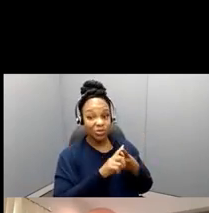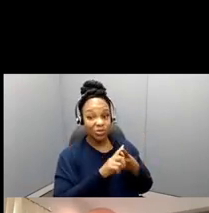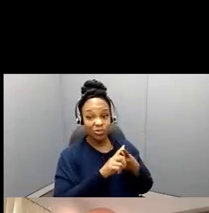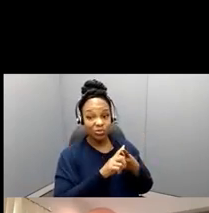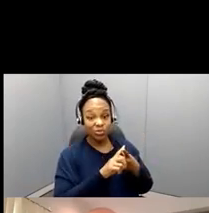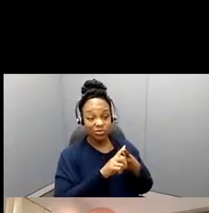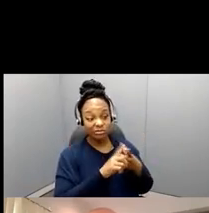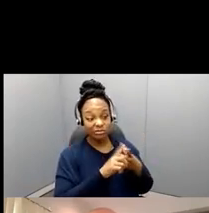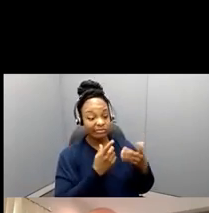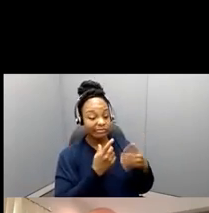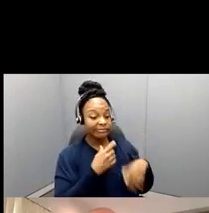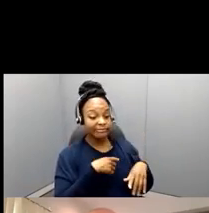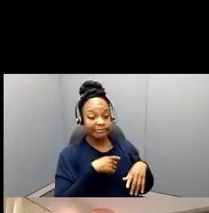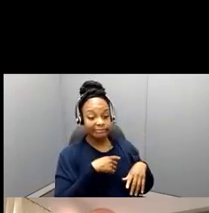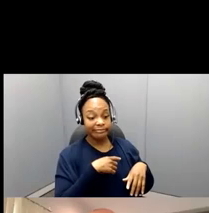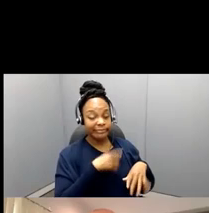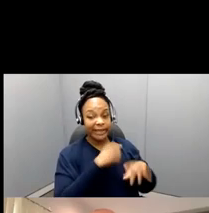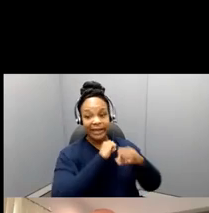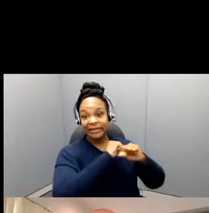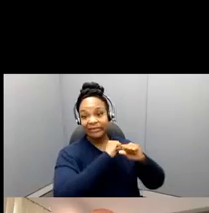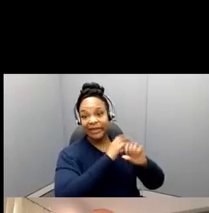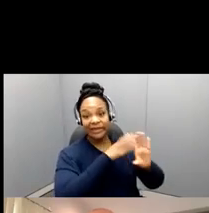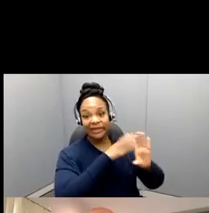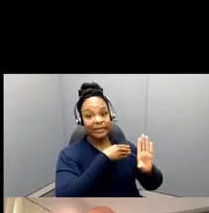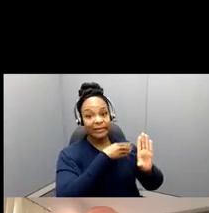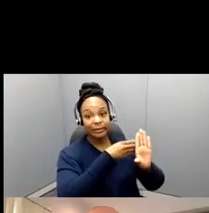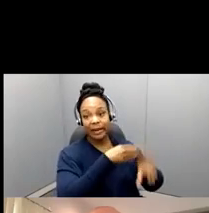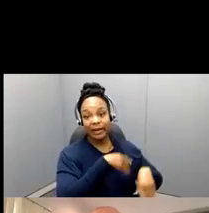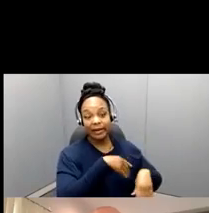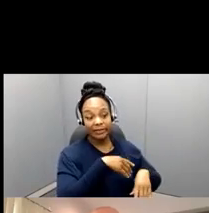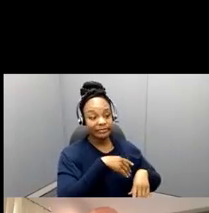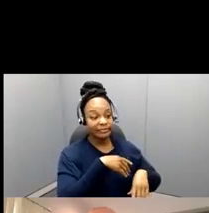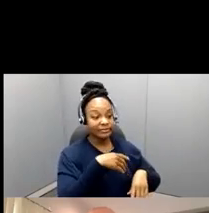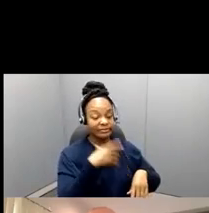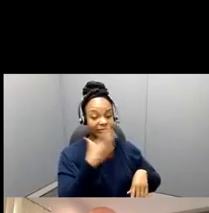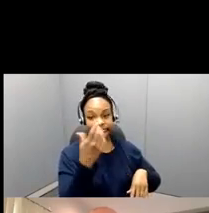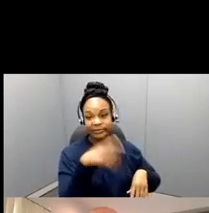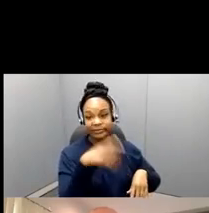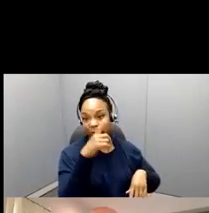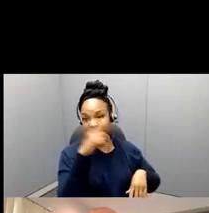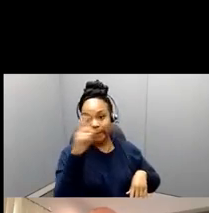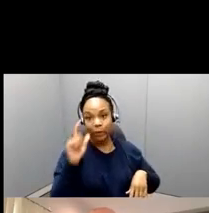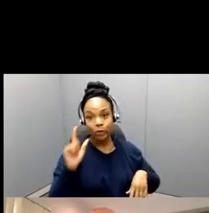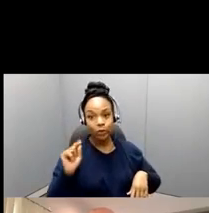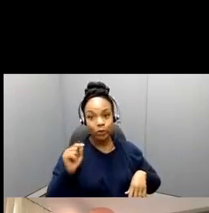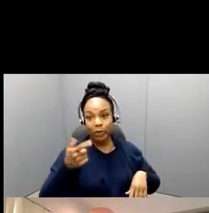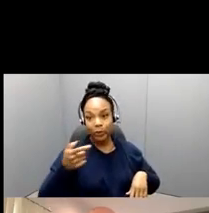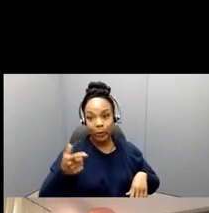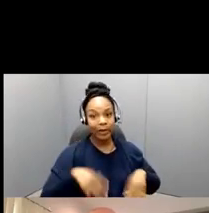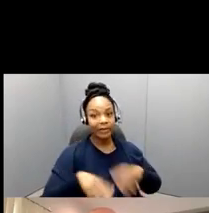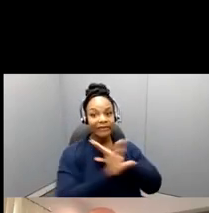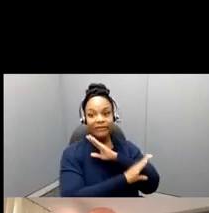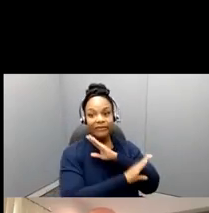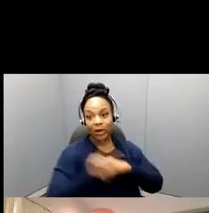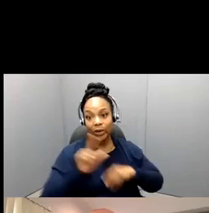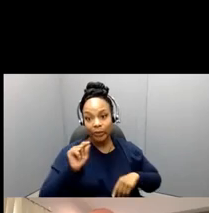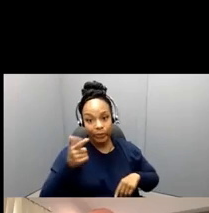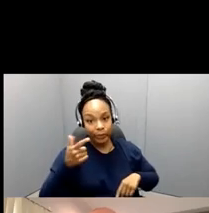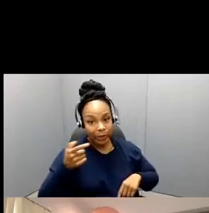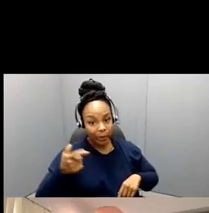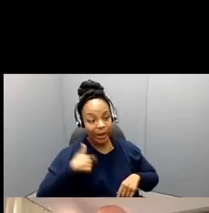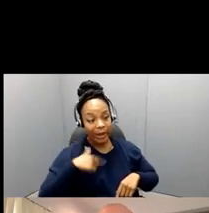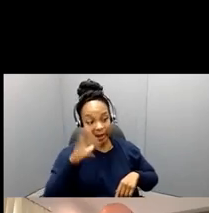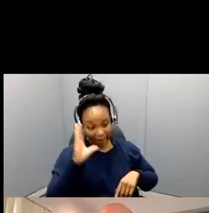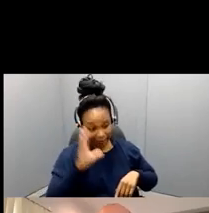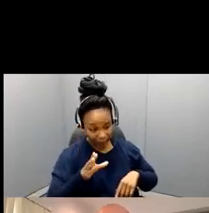summer of 2021, fall 2021, I will be able, I will be concentrating